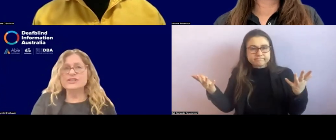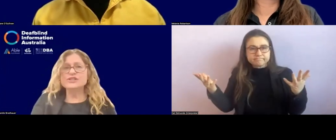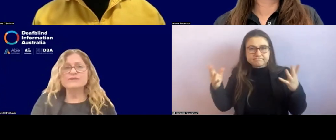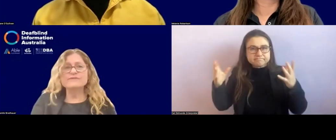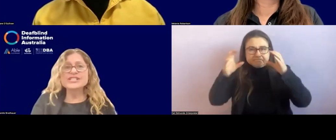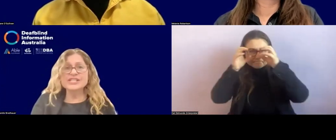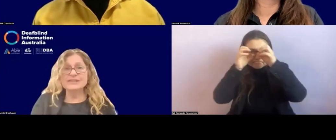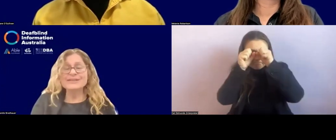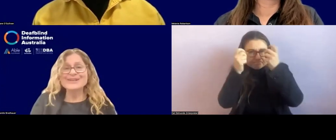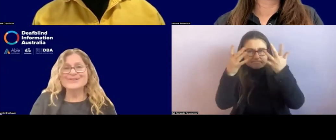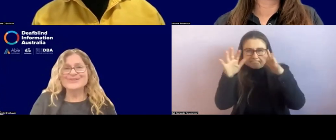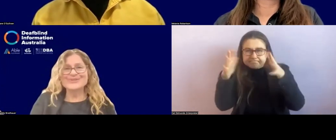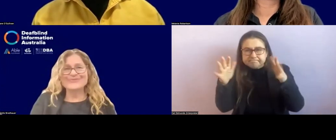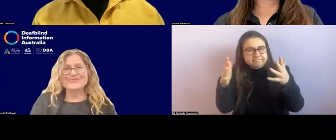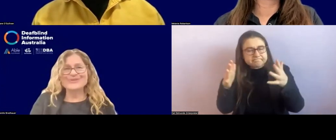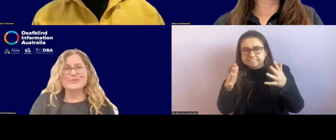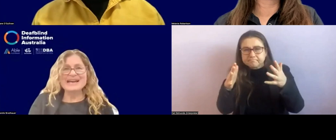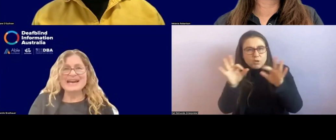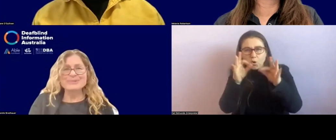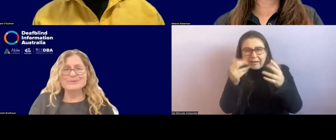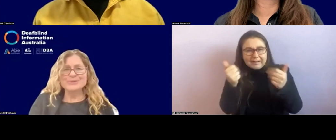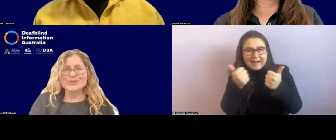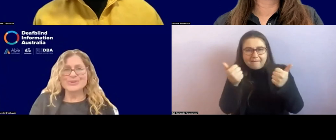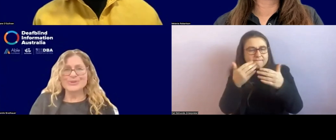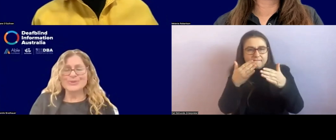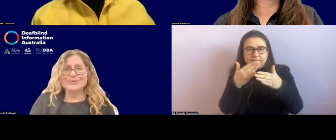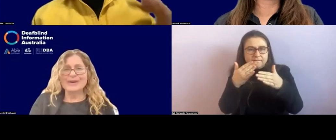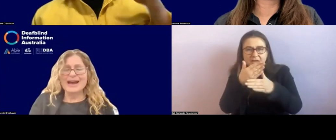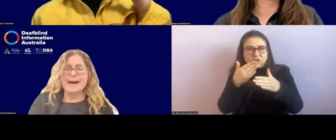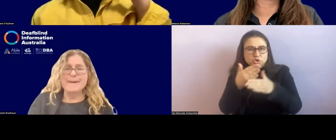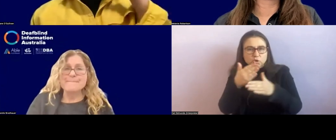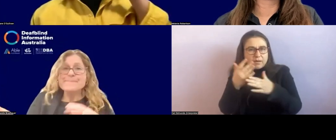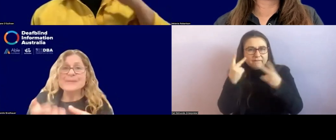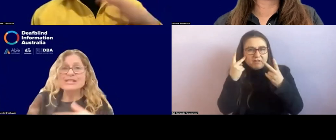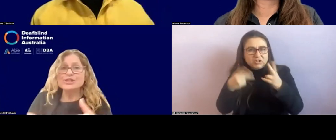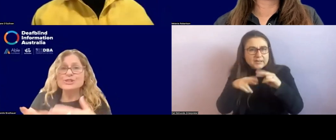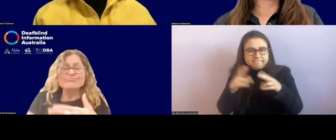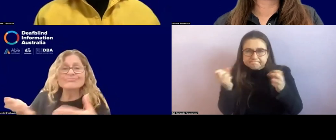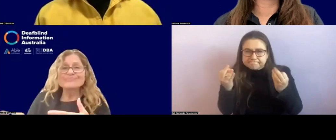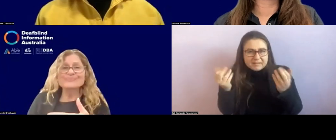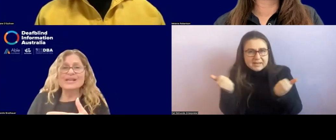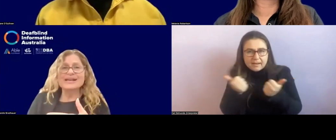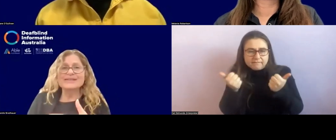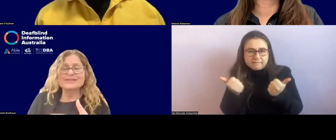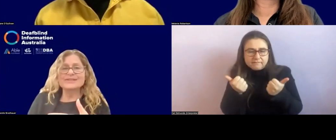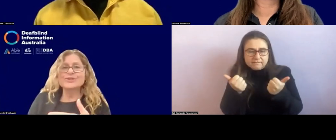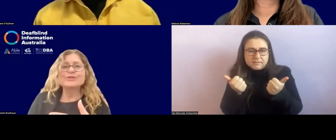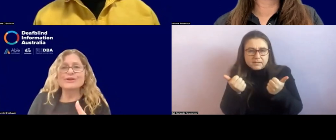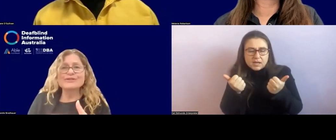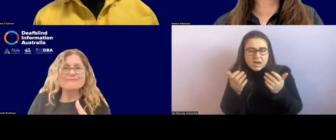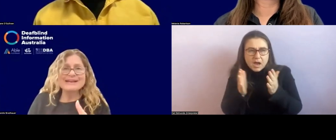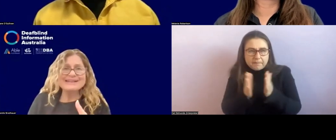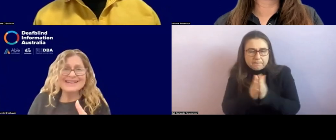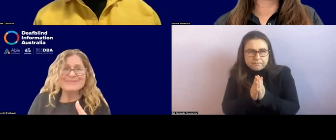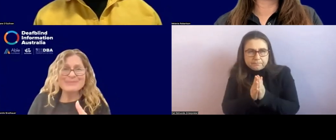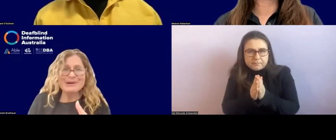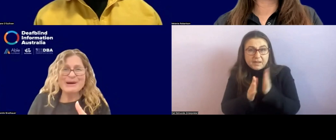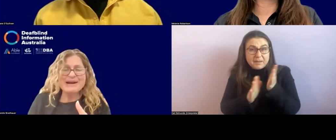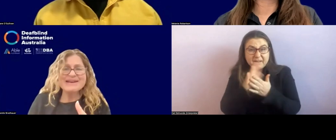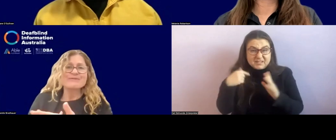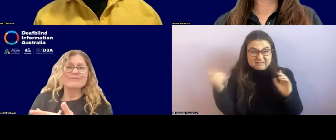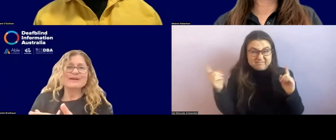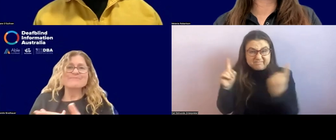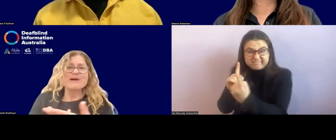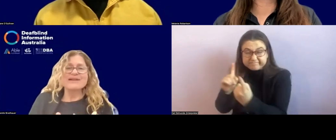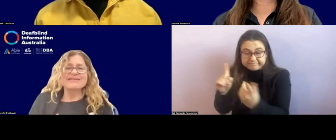functional vision to be able to, um, to, uh, to know that we're nearby,